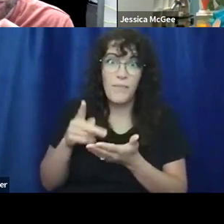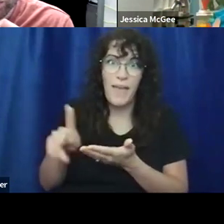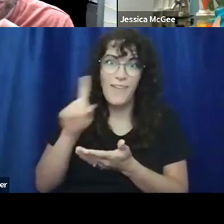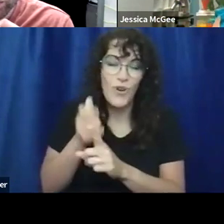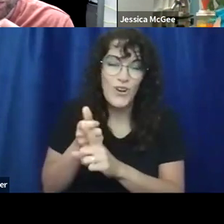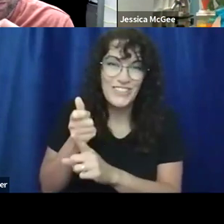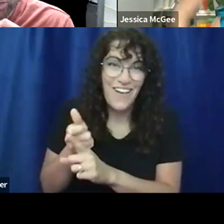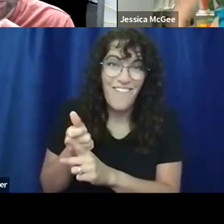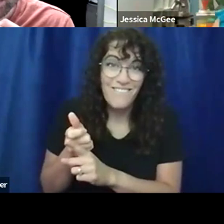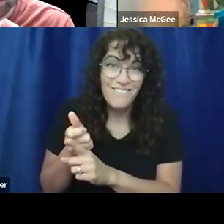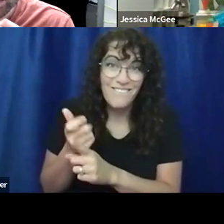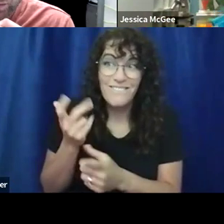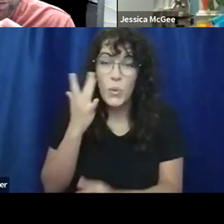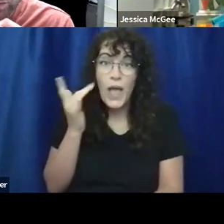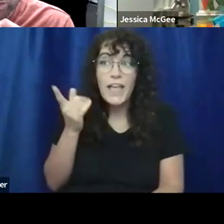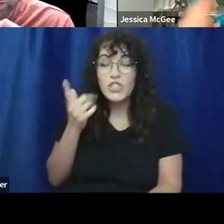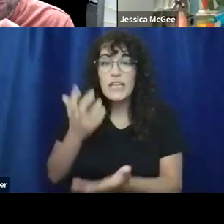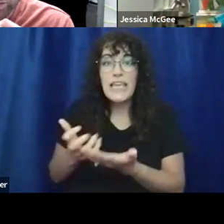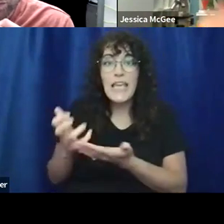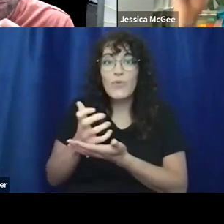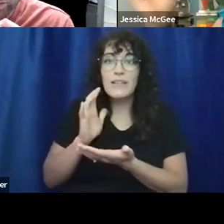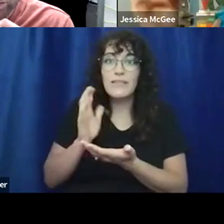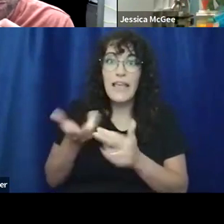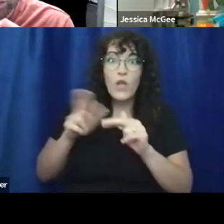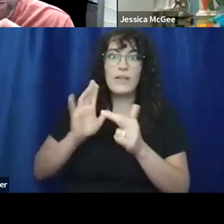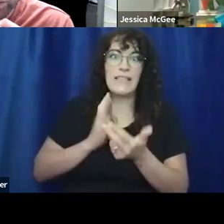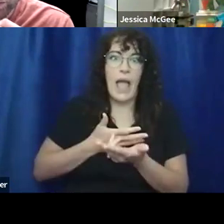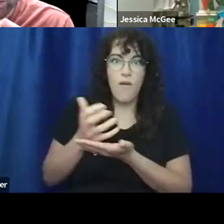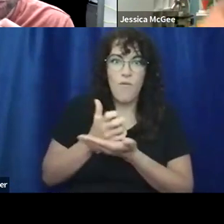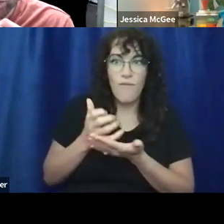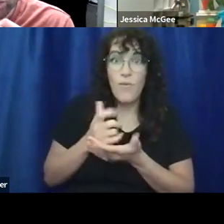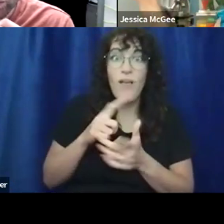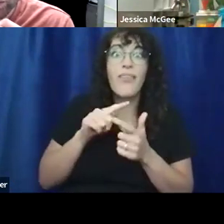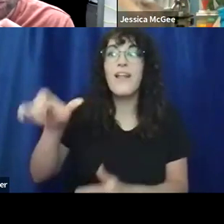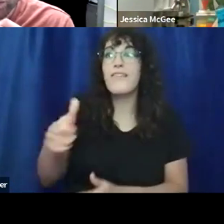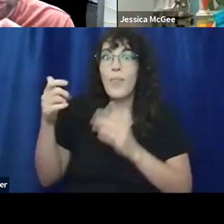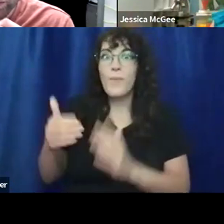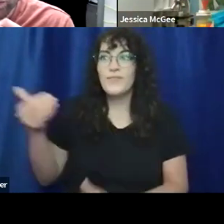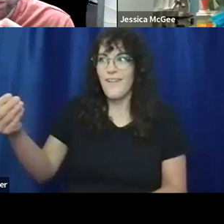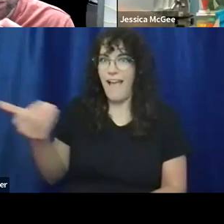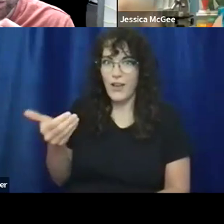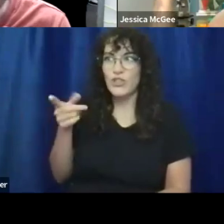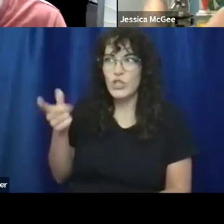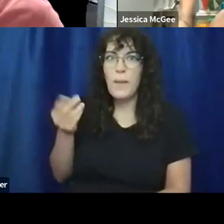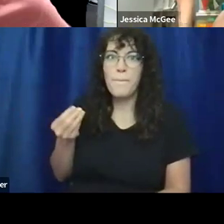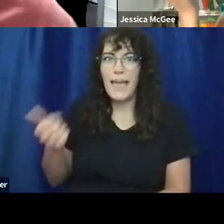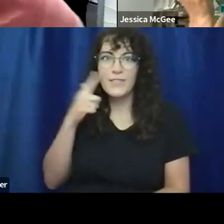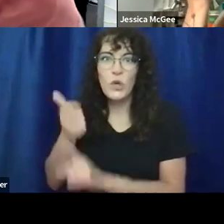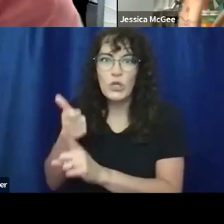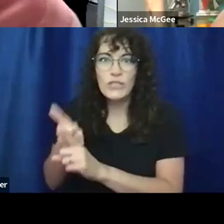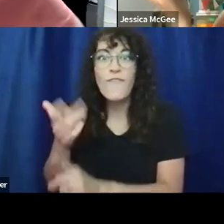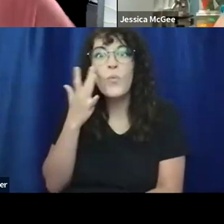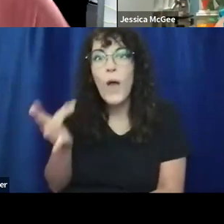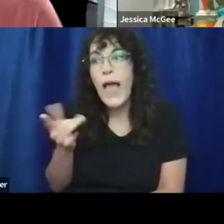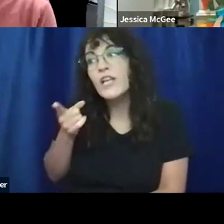because she increased our revenue. And then we were able to bring another member on who also pays for herself because she increased